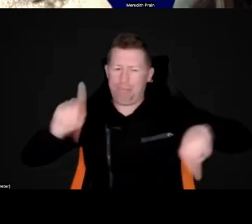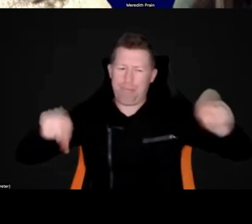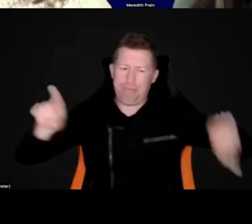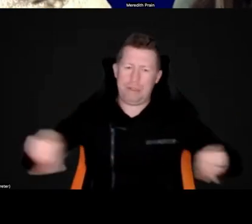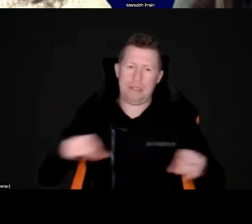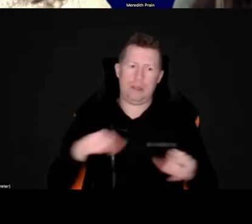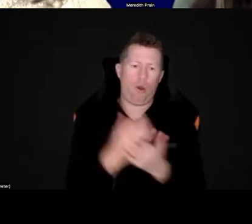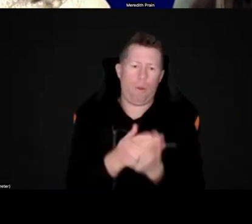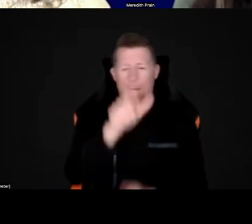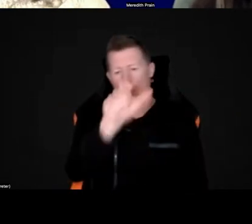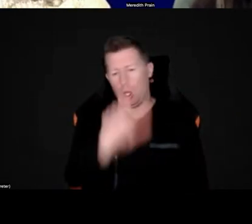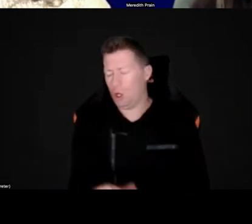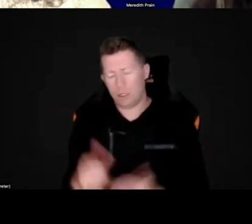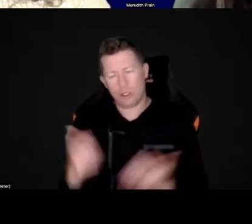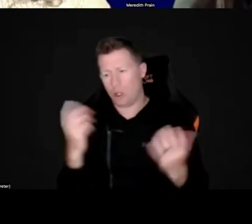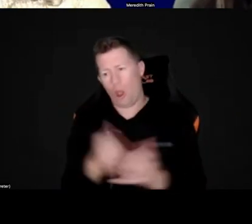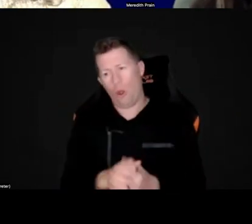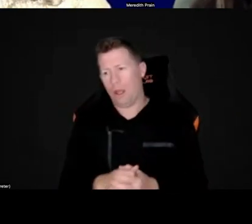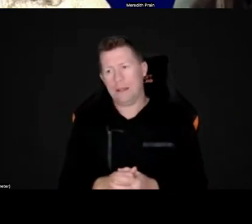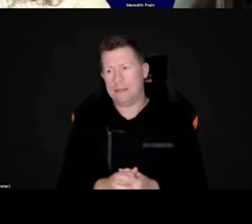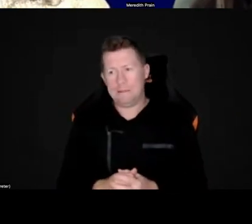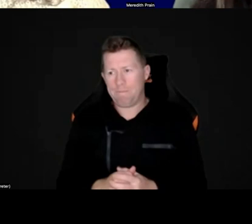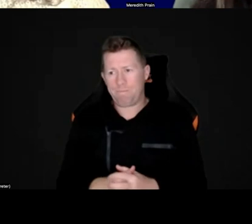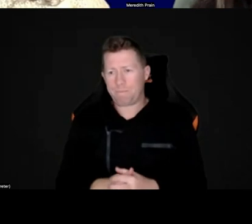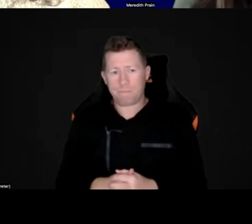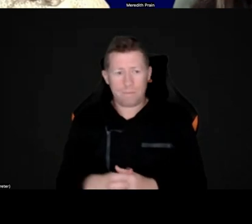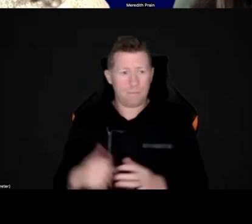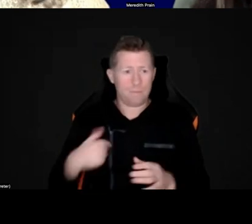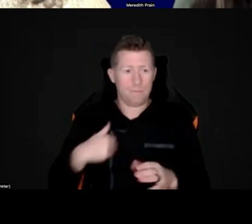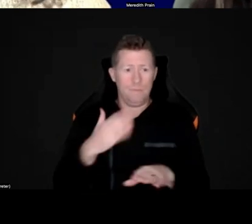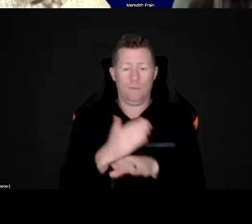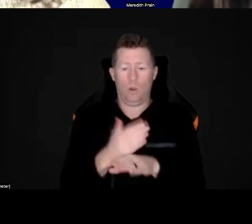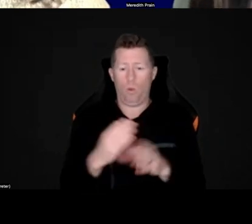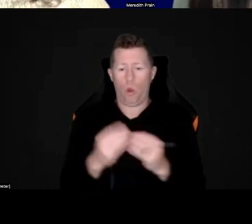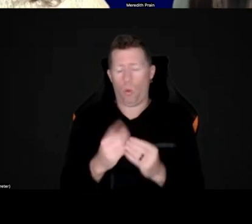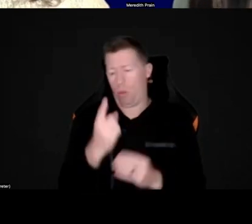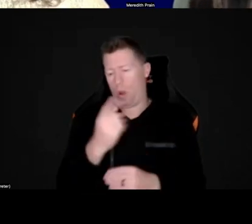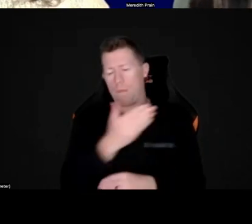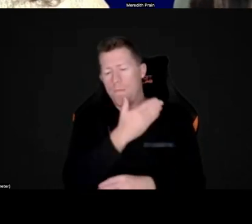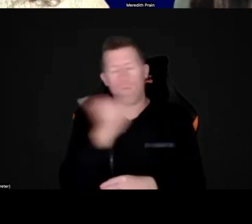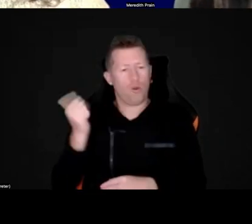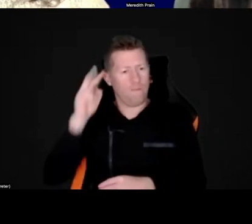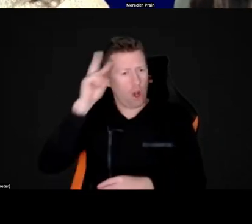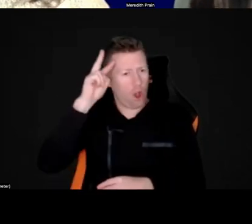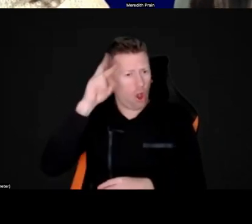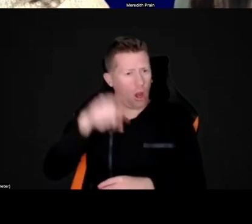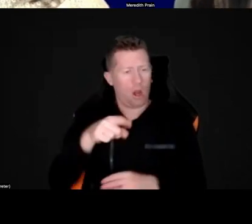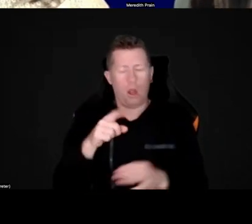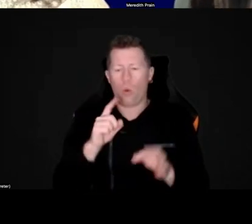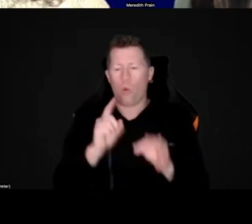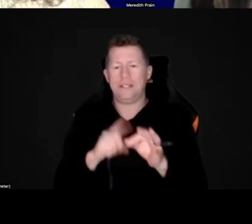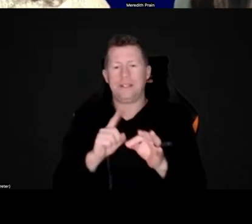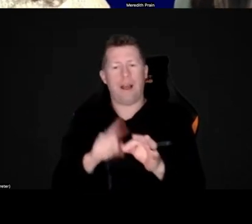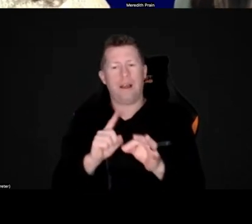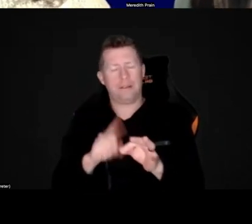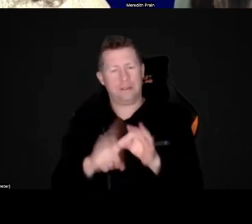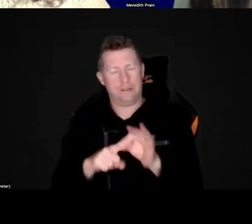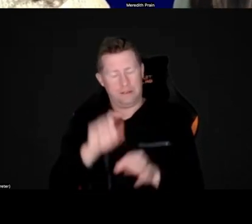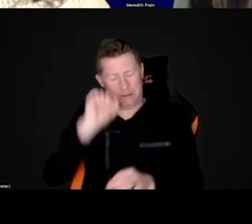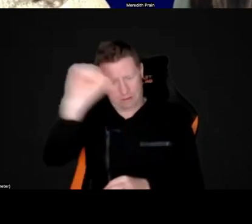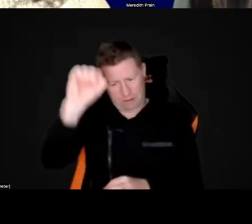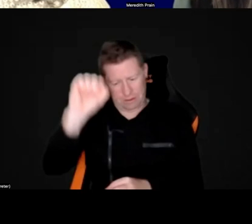Um, so, you know, I work with a beautiful girl in, um, Queensland, um,